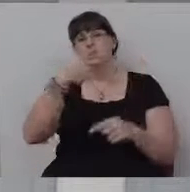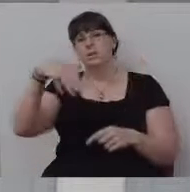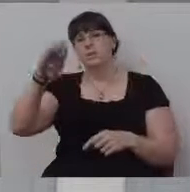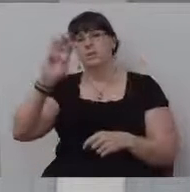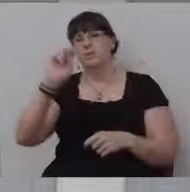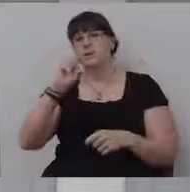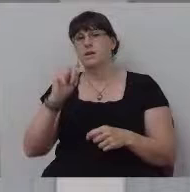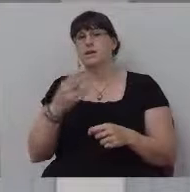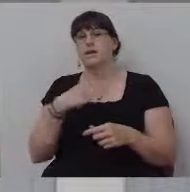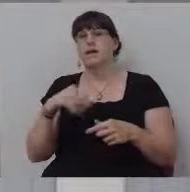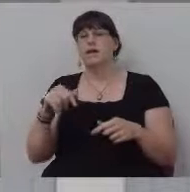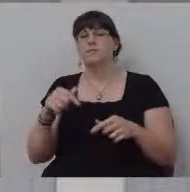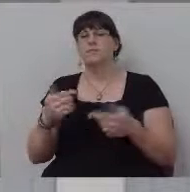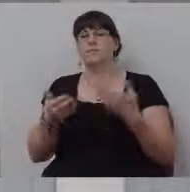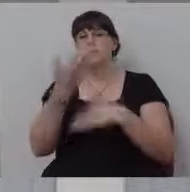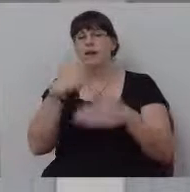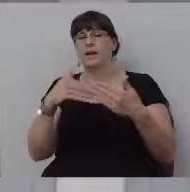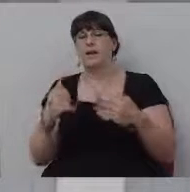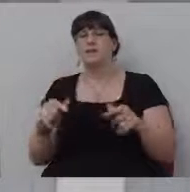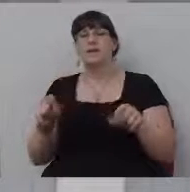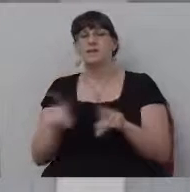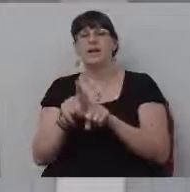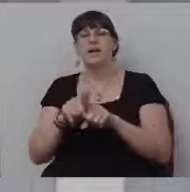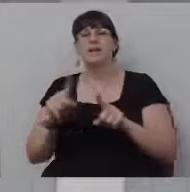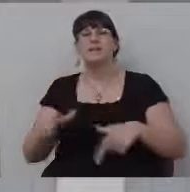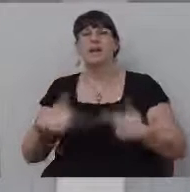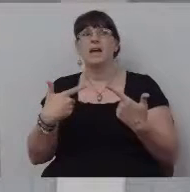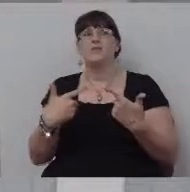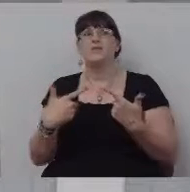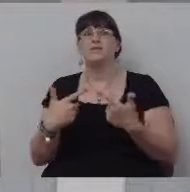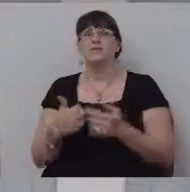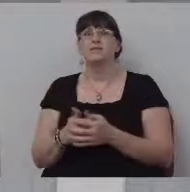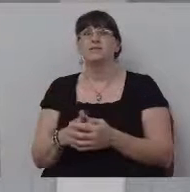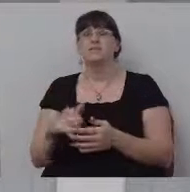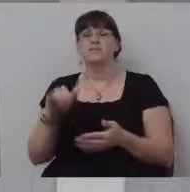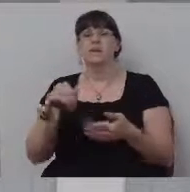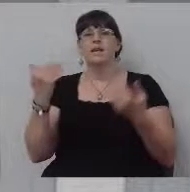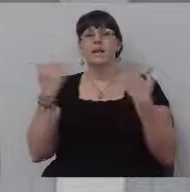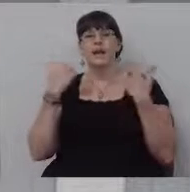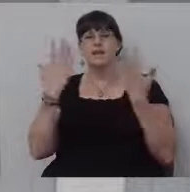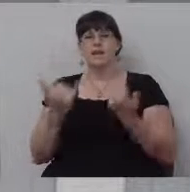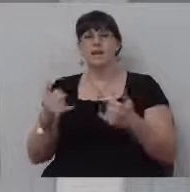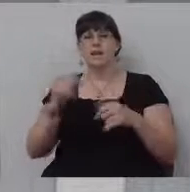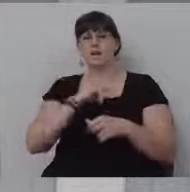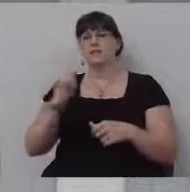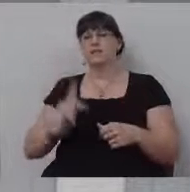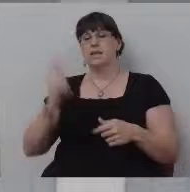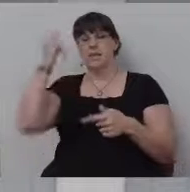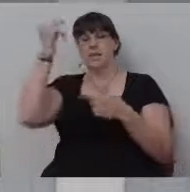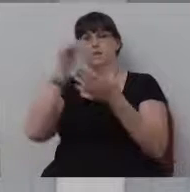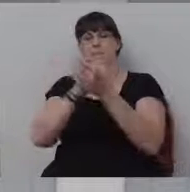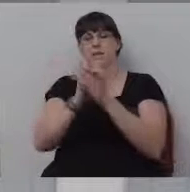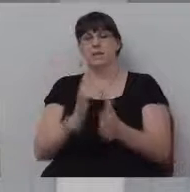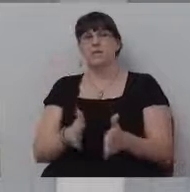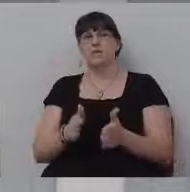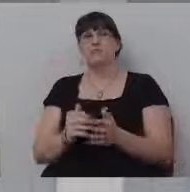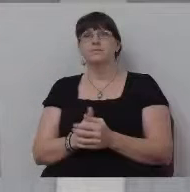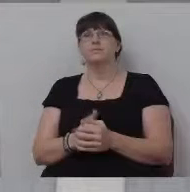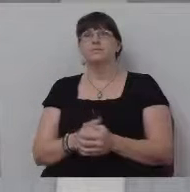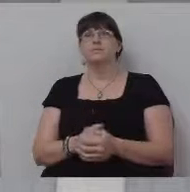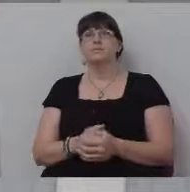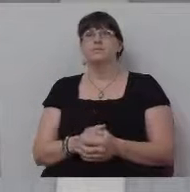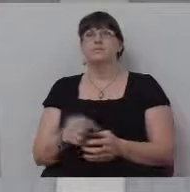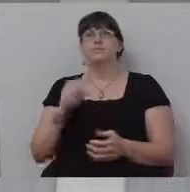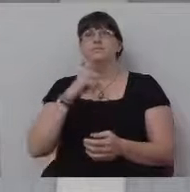and back. I'm going to liken that to his life, uh, that, that he's living now as a king and as a believer and all that. I'm going to liken those things together.